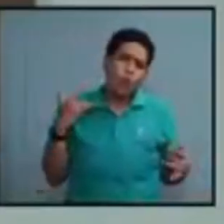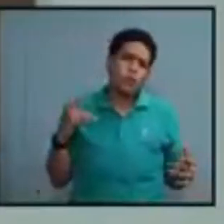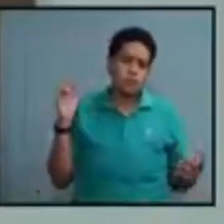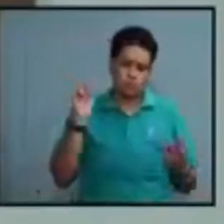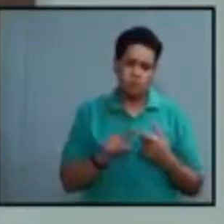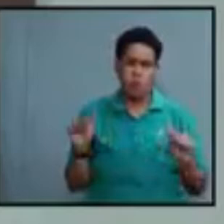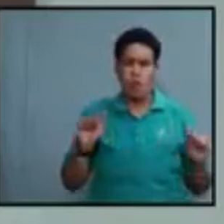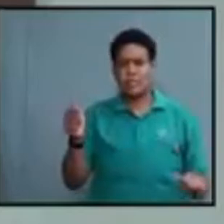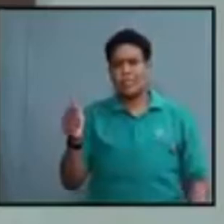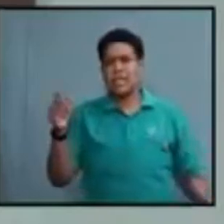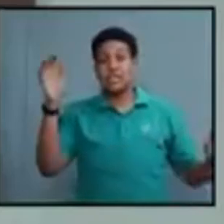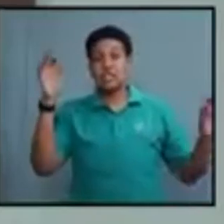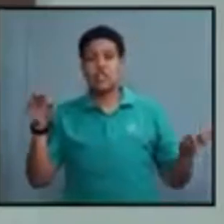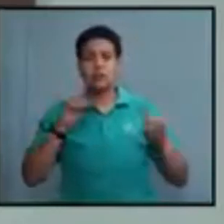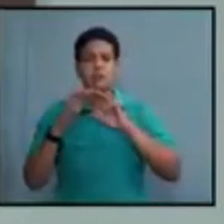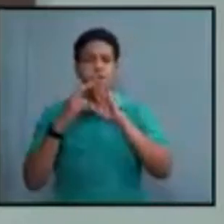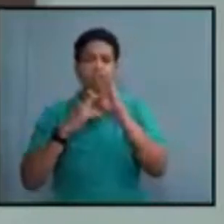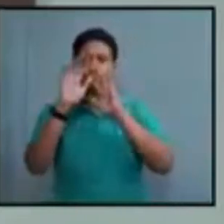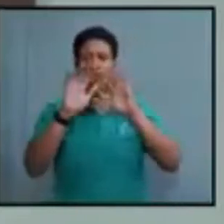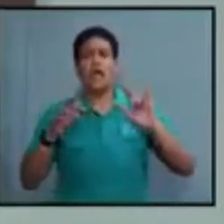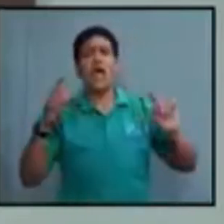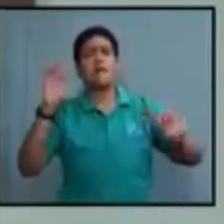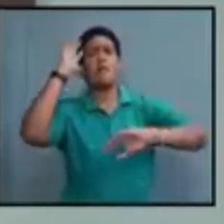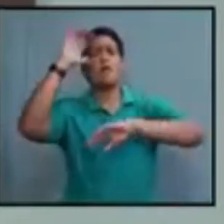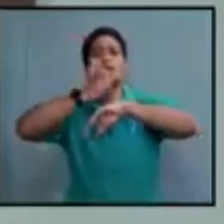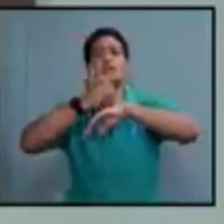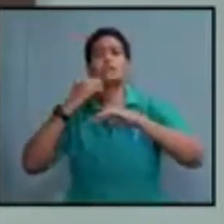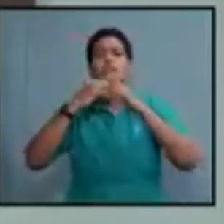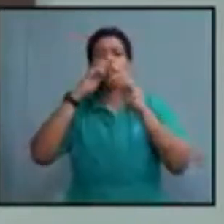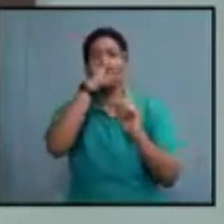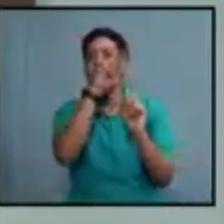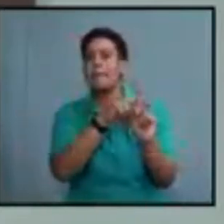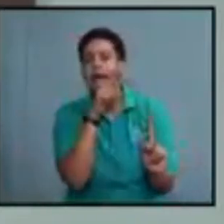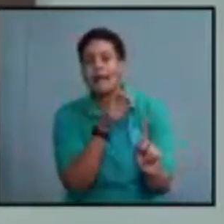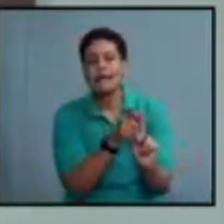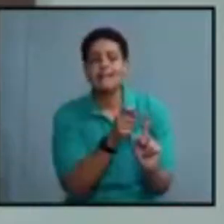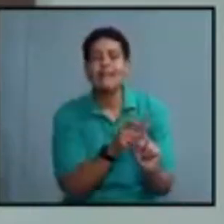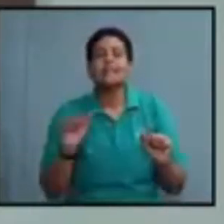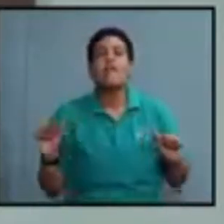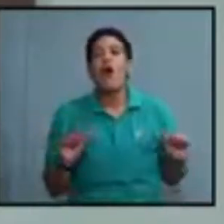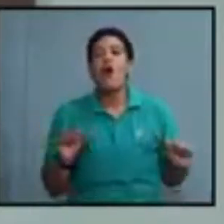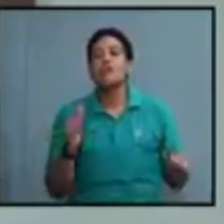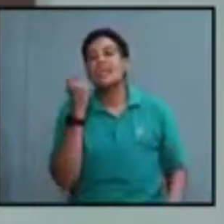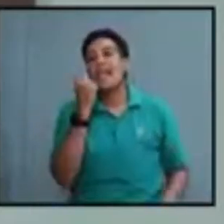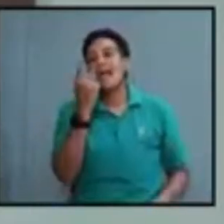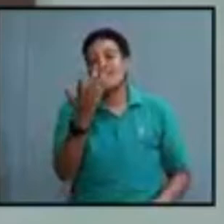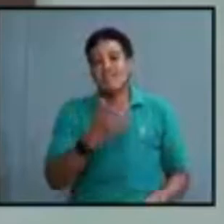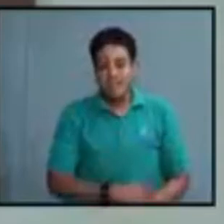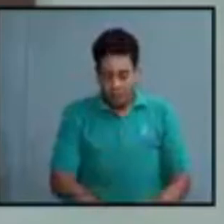and determine the measures that will apply effective August 11th.